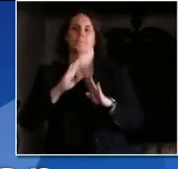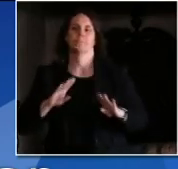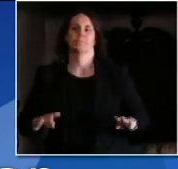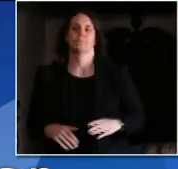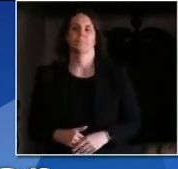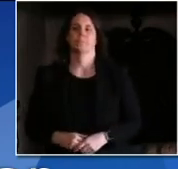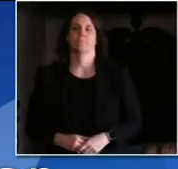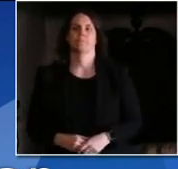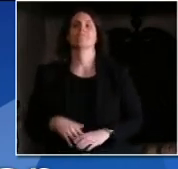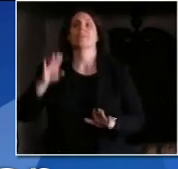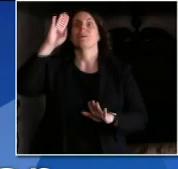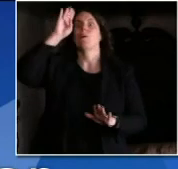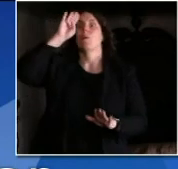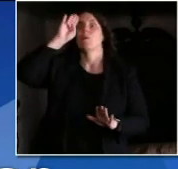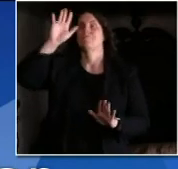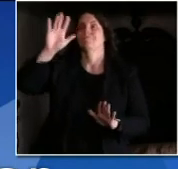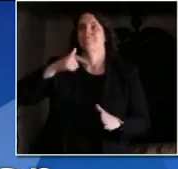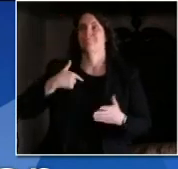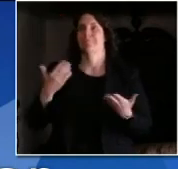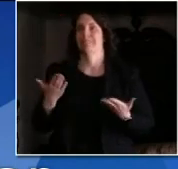can you hear me yes